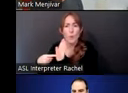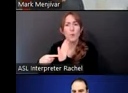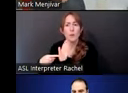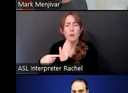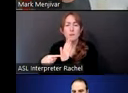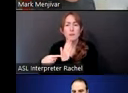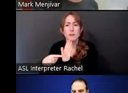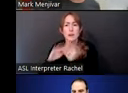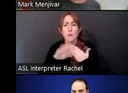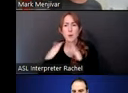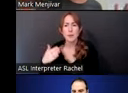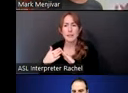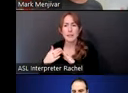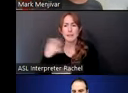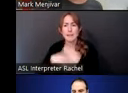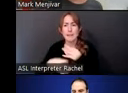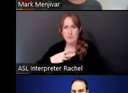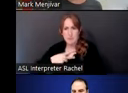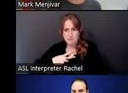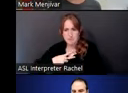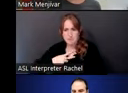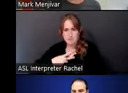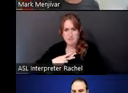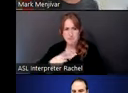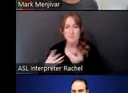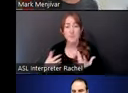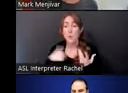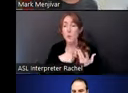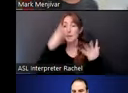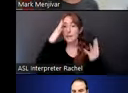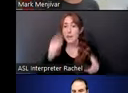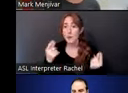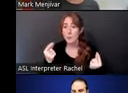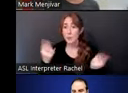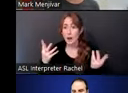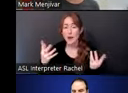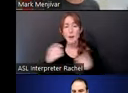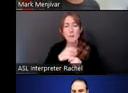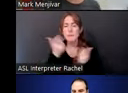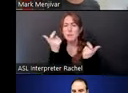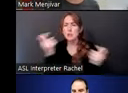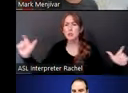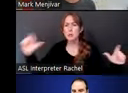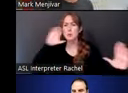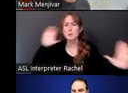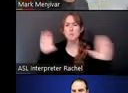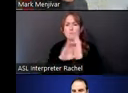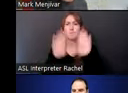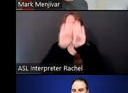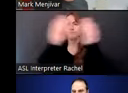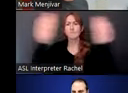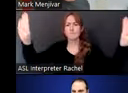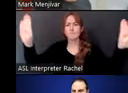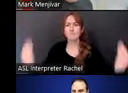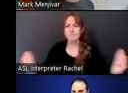decided to do was to make mural size photographs and to put them on significant locations around town. Kind of